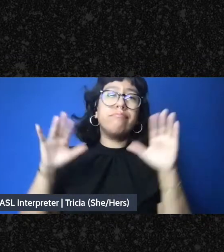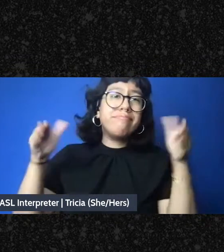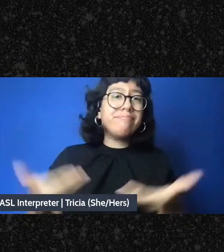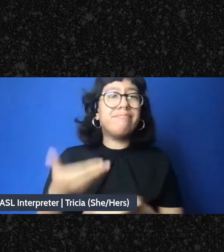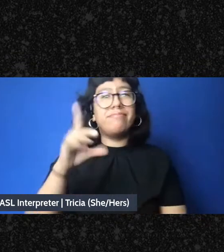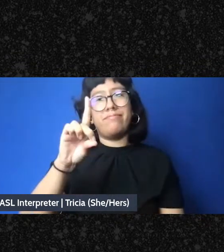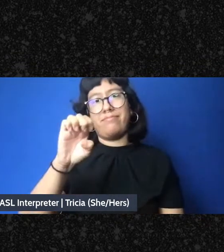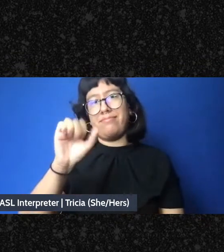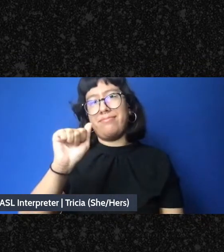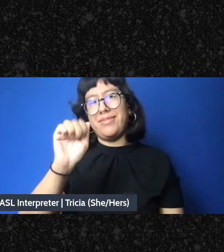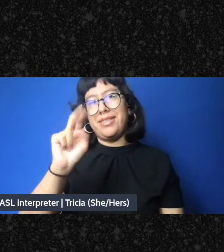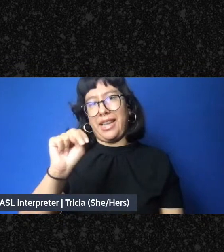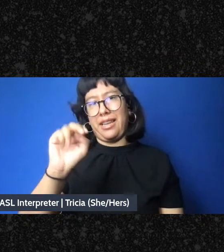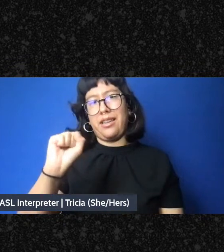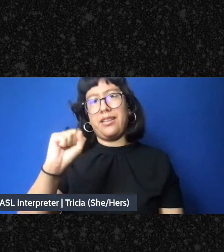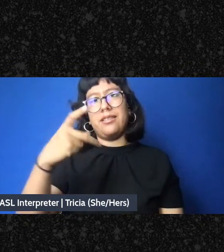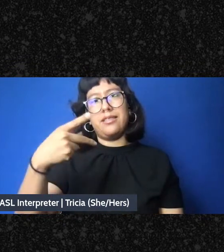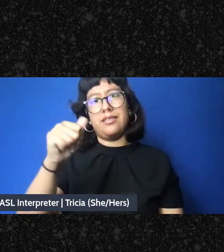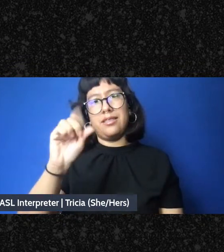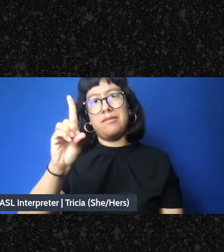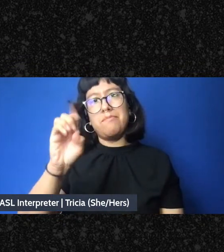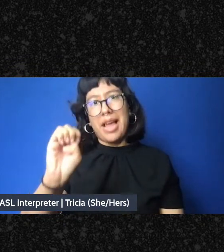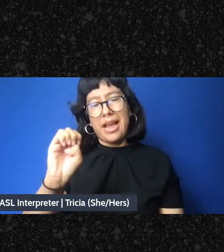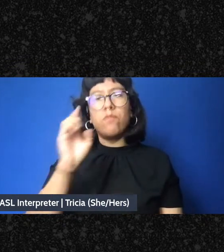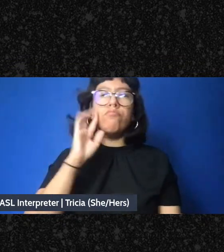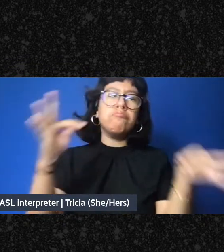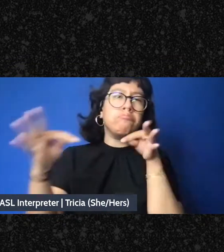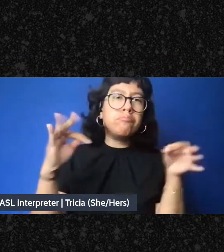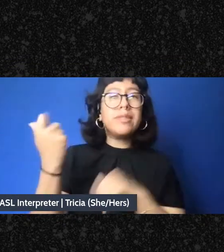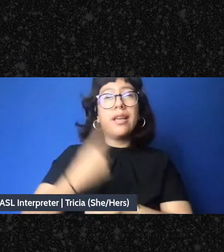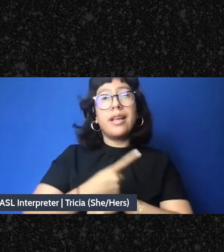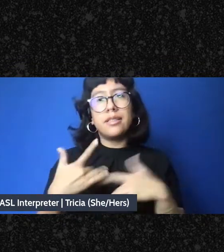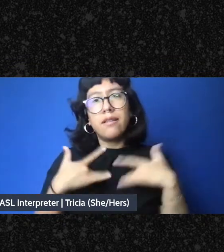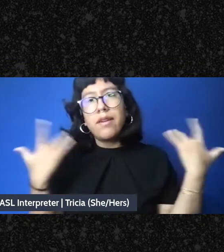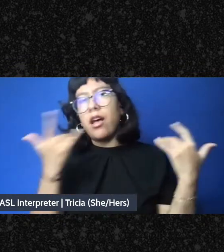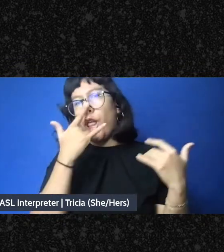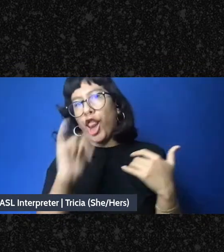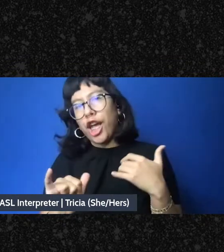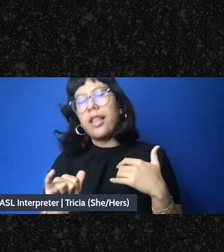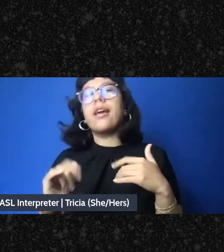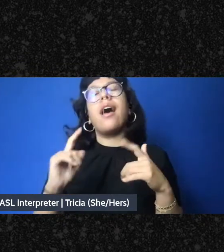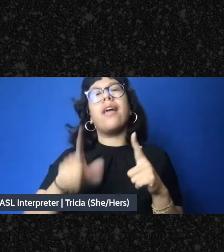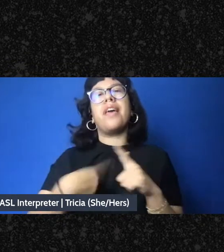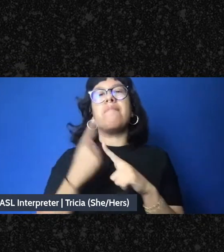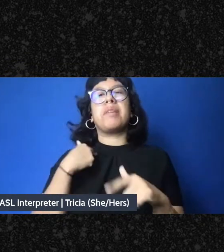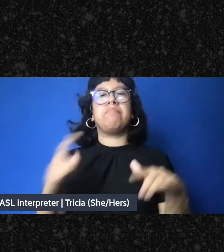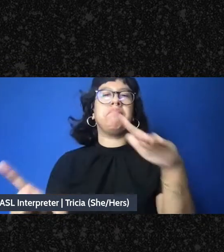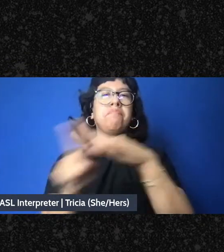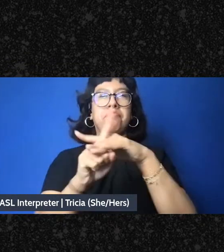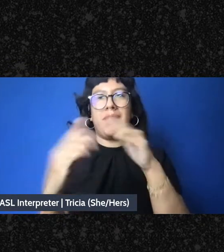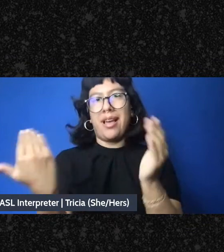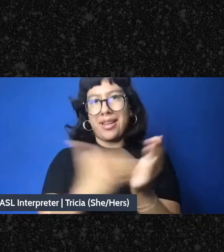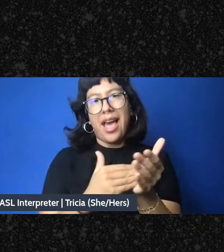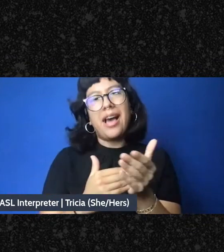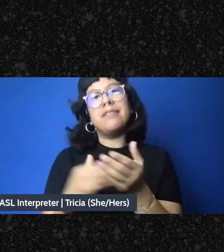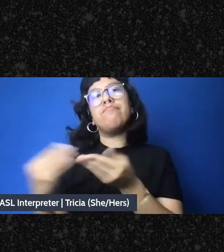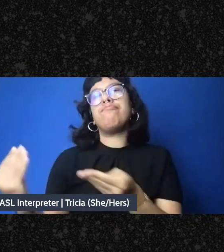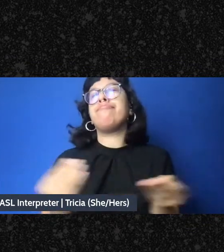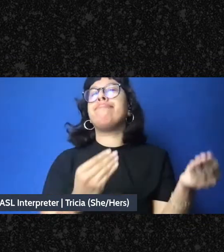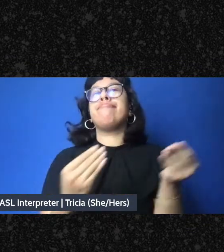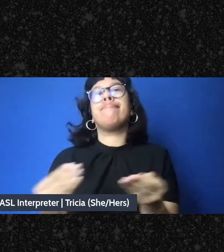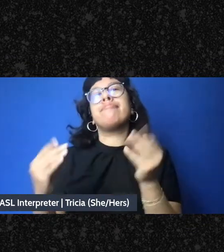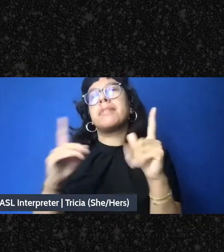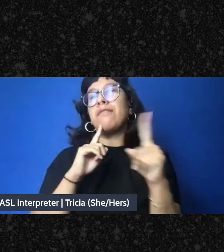a little overview of today's event and how it's going to go. And then I will return to moderate a conversation